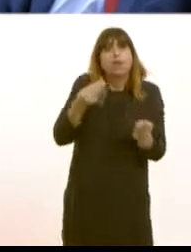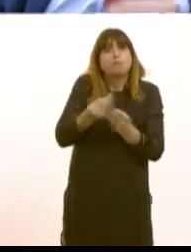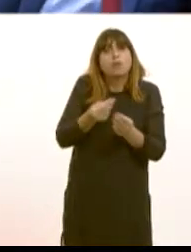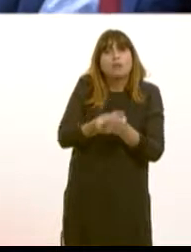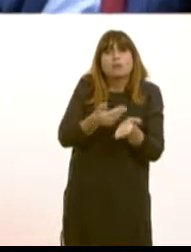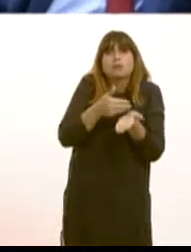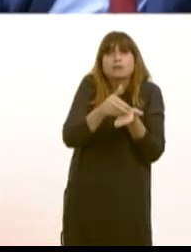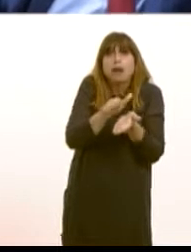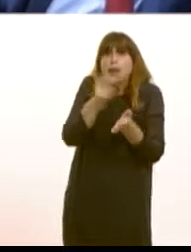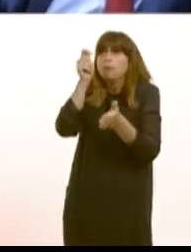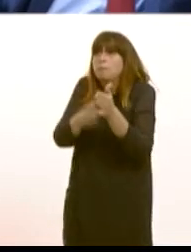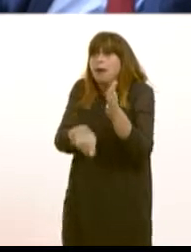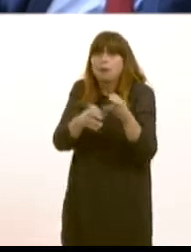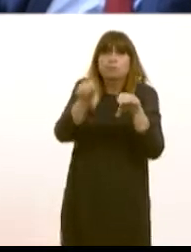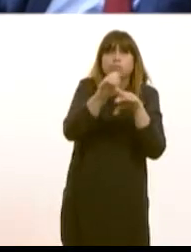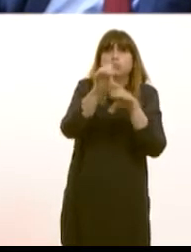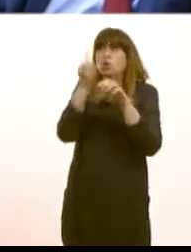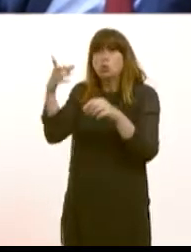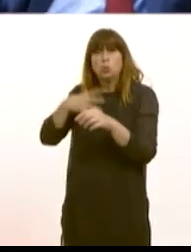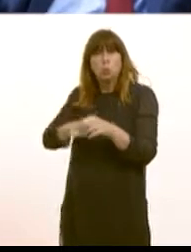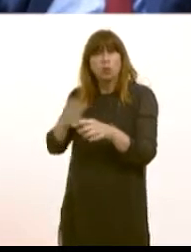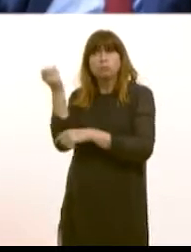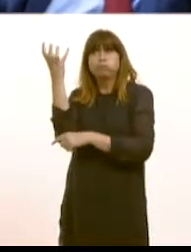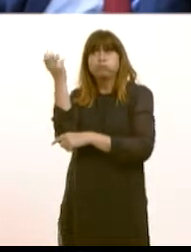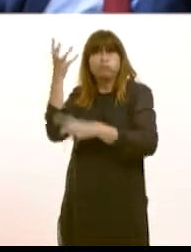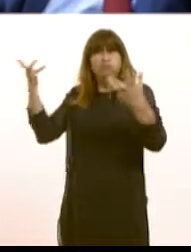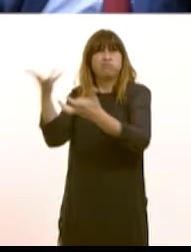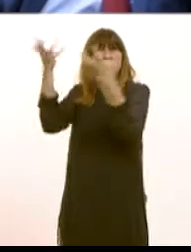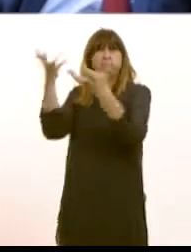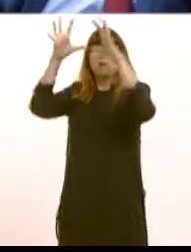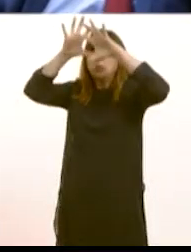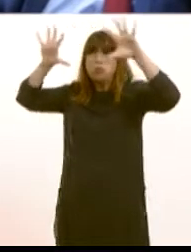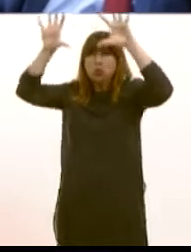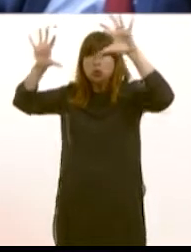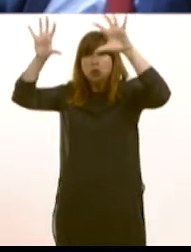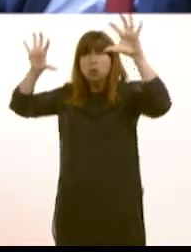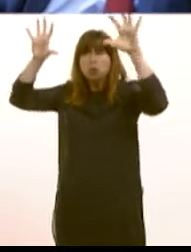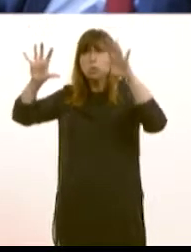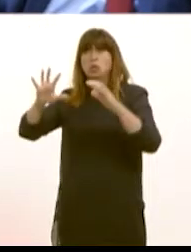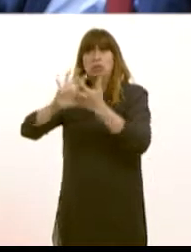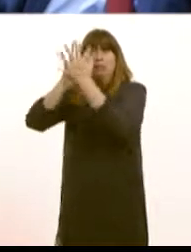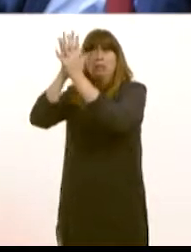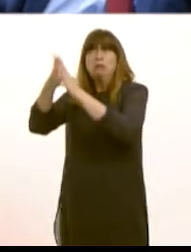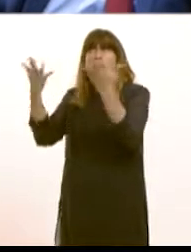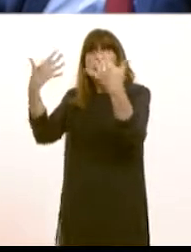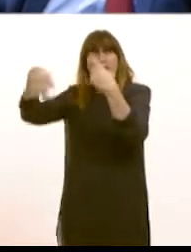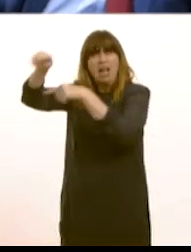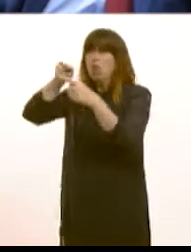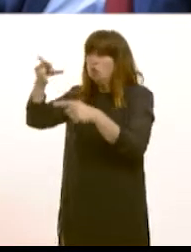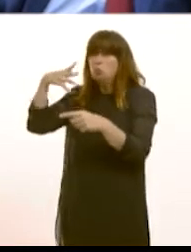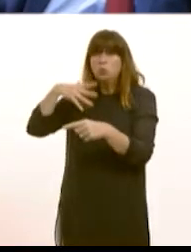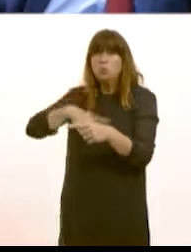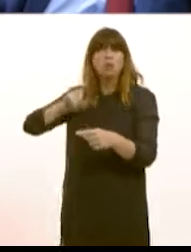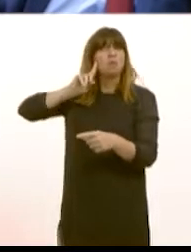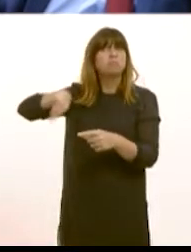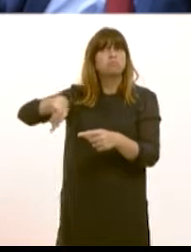to be helpful. If she's talking about carbon reduction, what she means is more emissions. So, more coming out of the steel, what's the